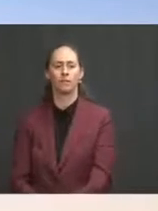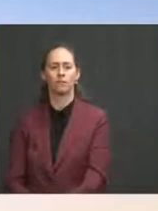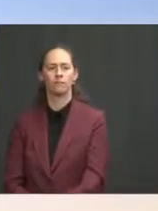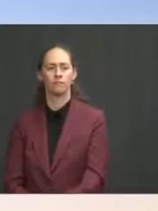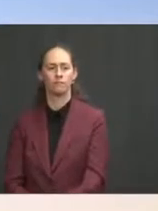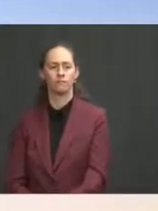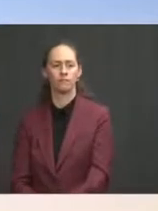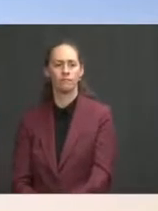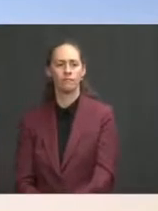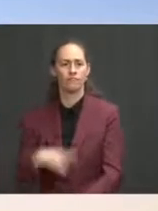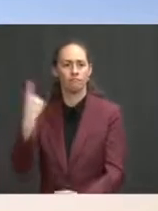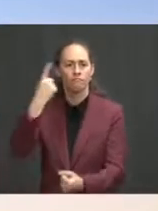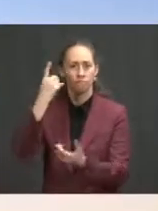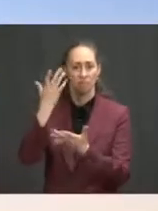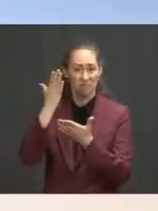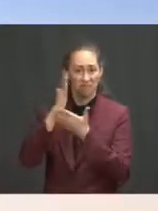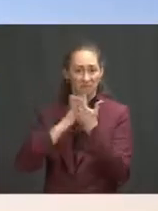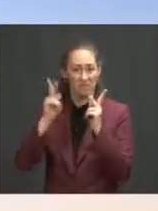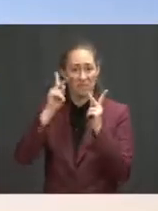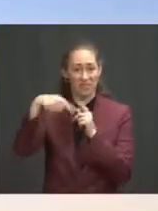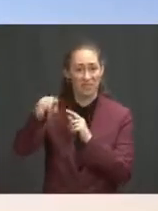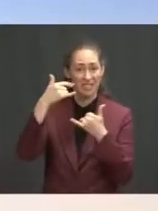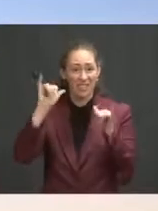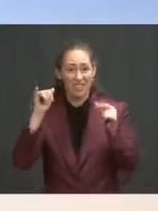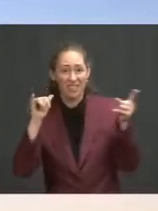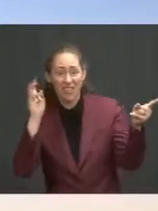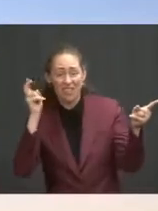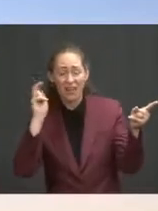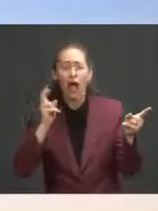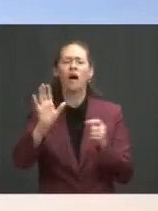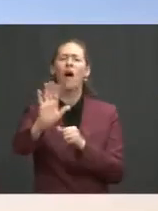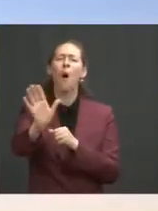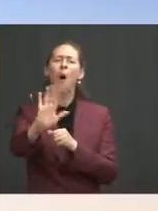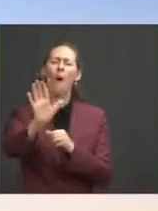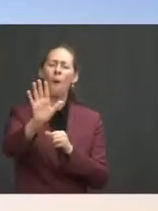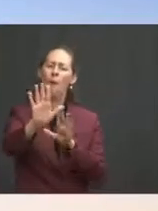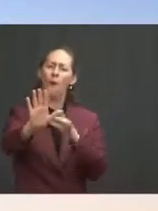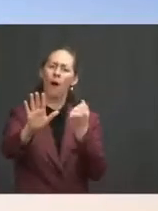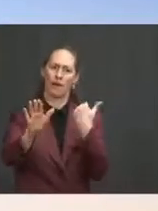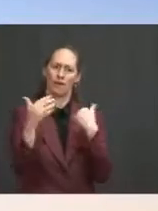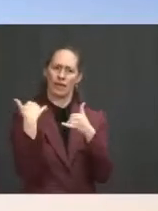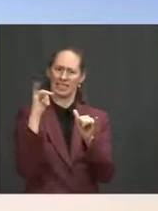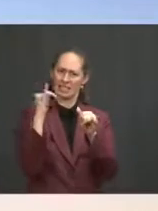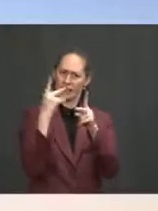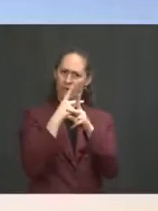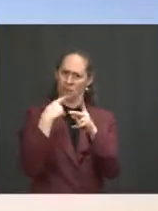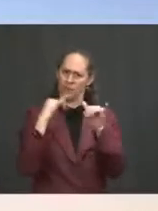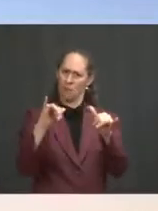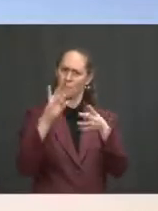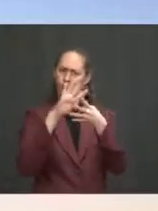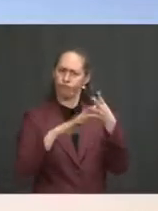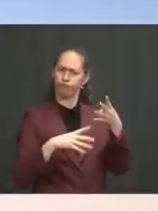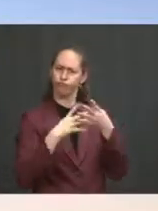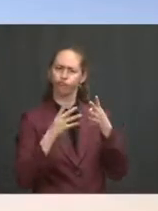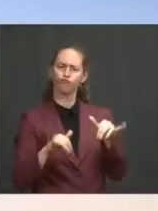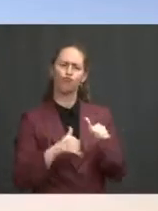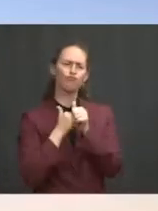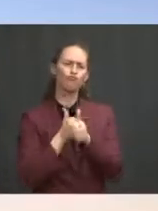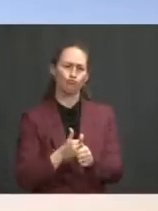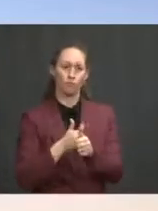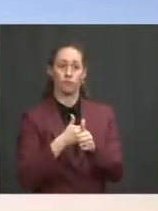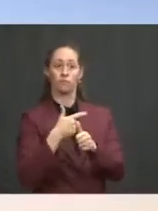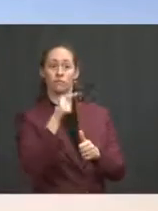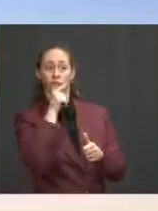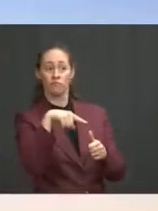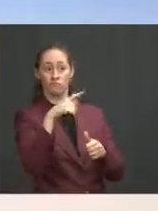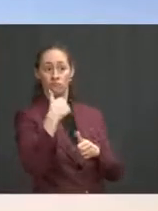in Afghanistan? No, we're working to do that, which is what I conveyed on Friday. We're working to do that on the timeline in advance of the withdrawal of U.S. troops. I would also note,